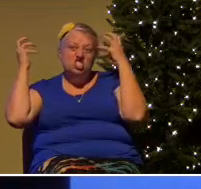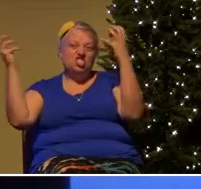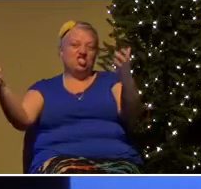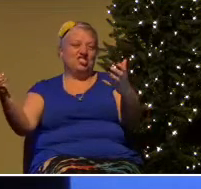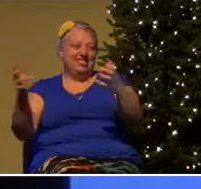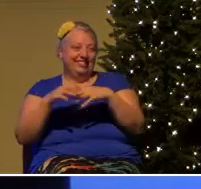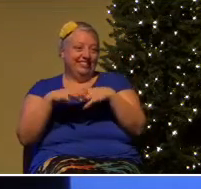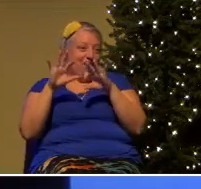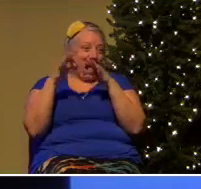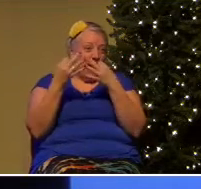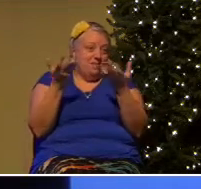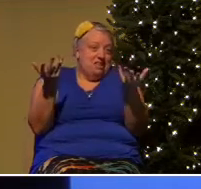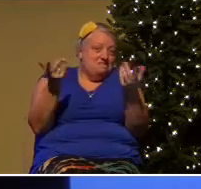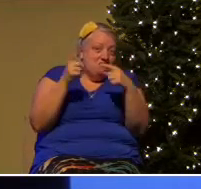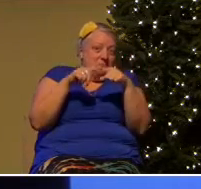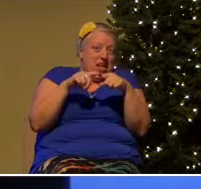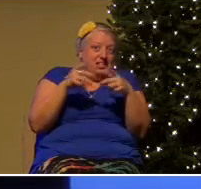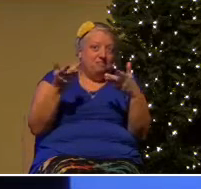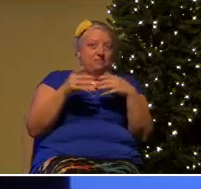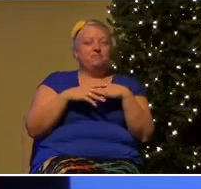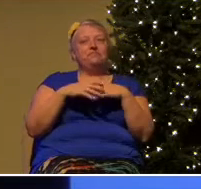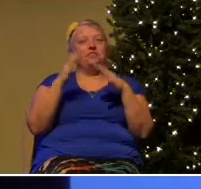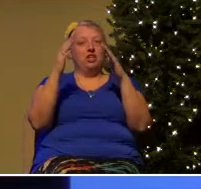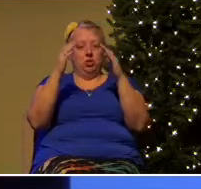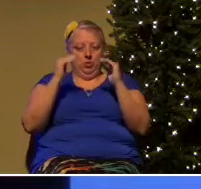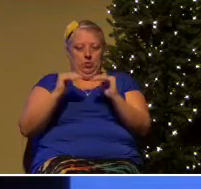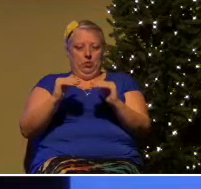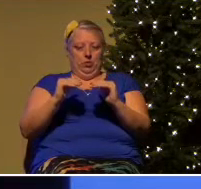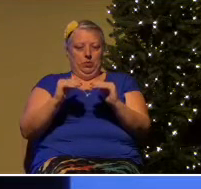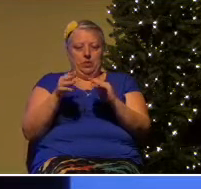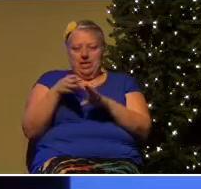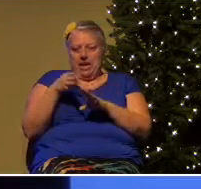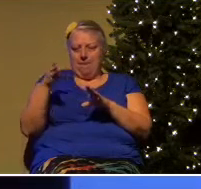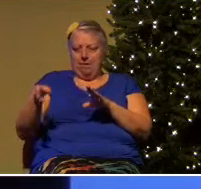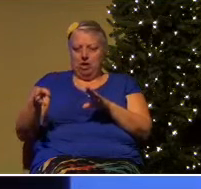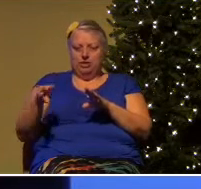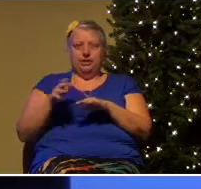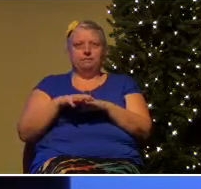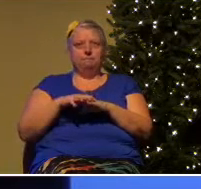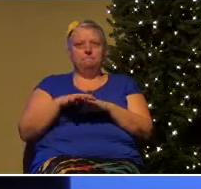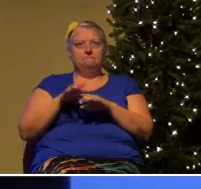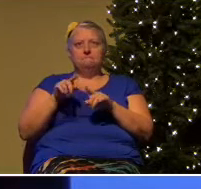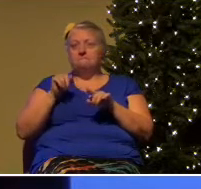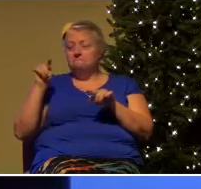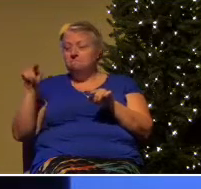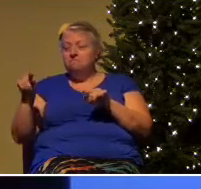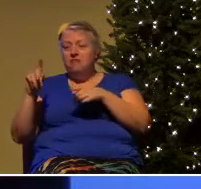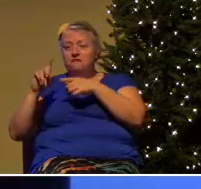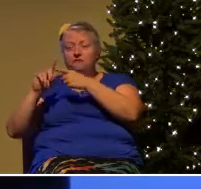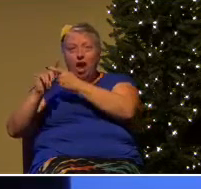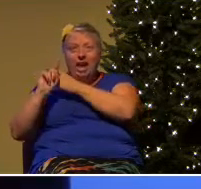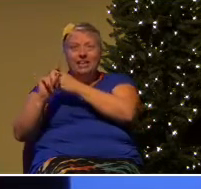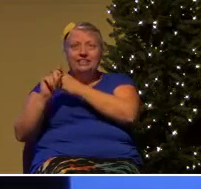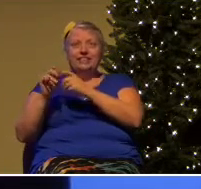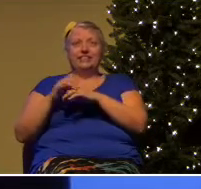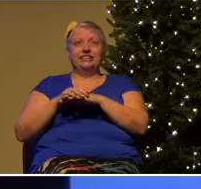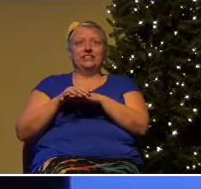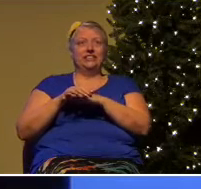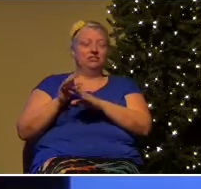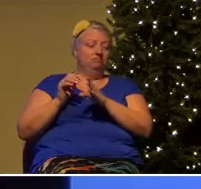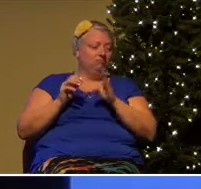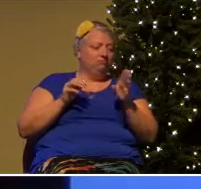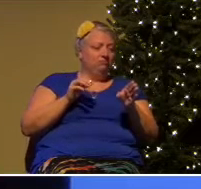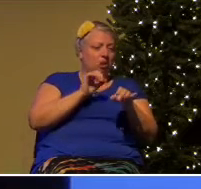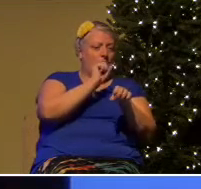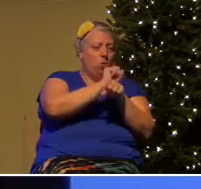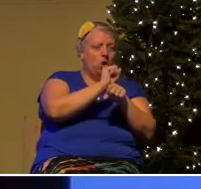with your neighbors. Who are your neighbors? Who are your friends? Who are the people that you work with or go to school with?